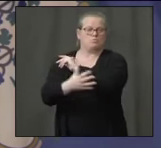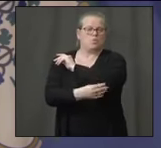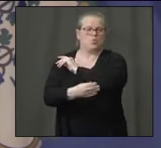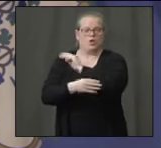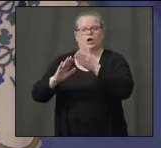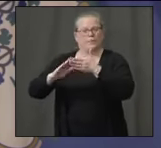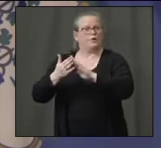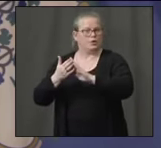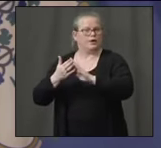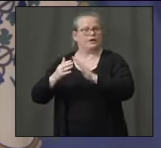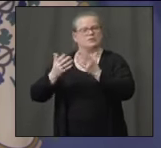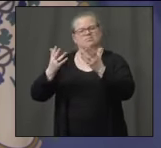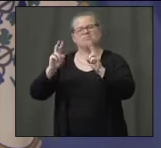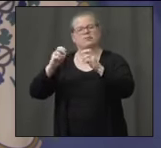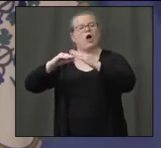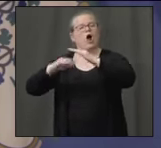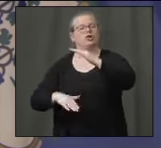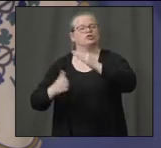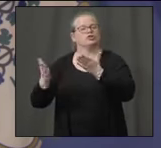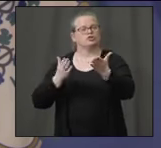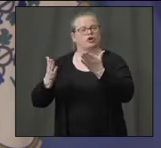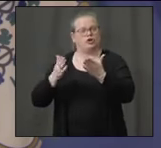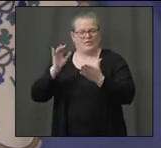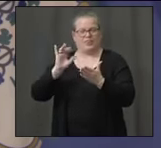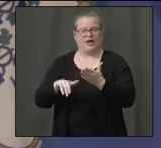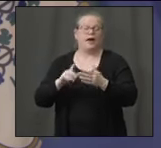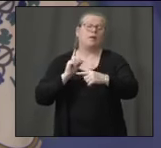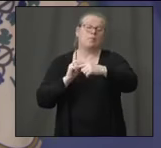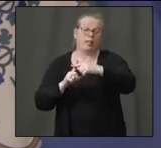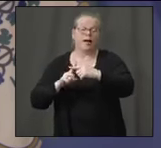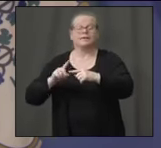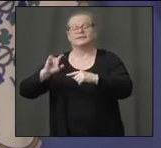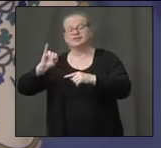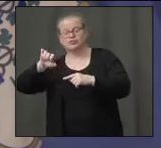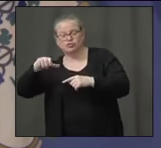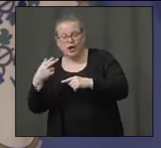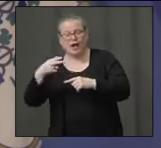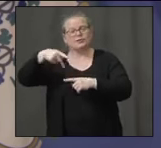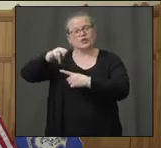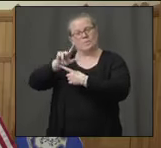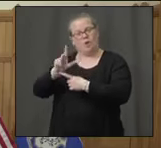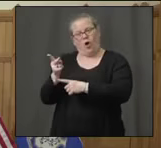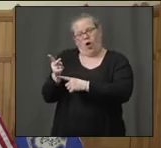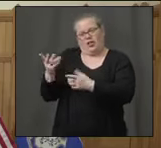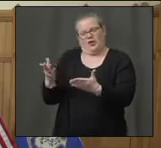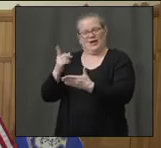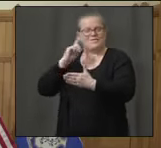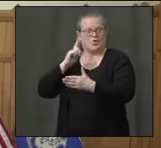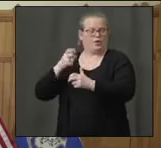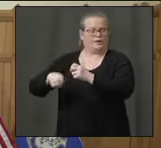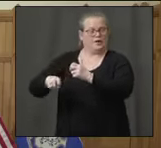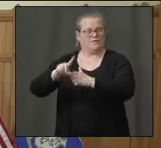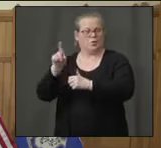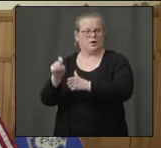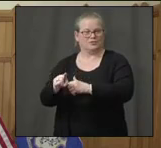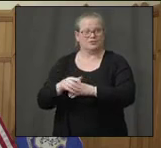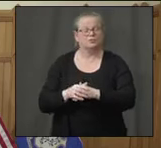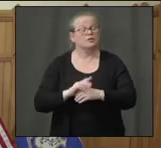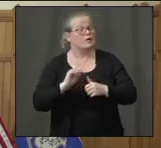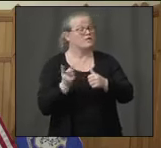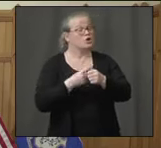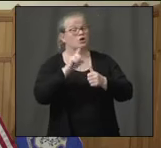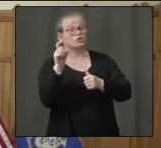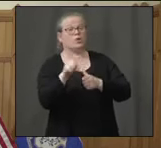And of course, Josh and Paul always hanging around for the tough questions. All right, Max. We'll start with NBC Connecticut.